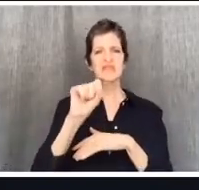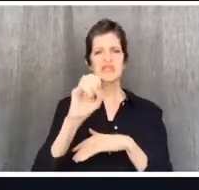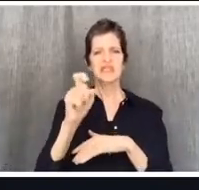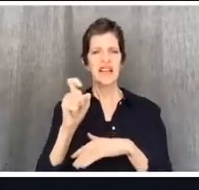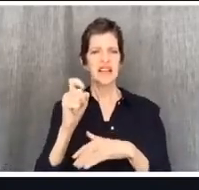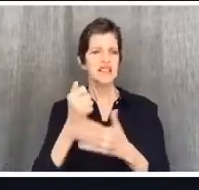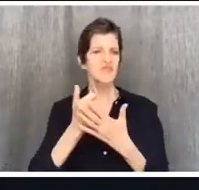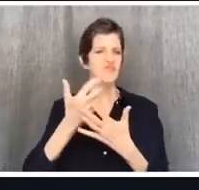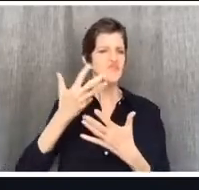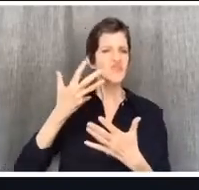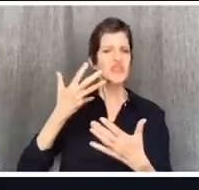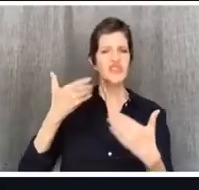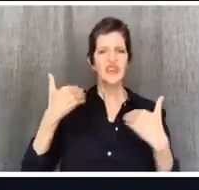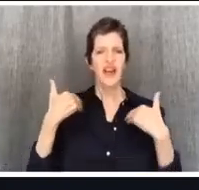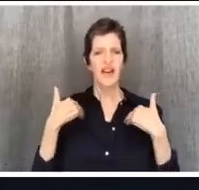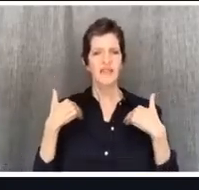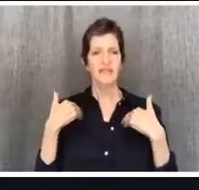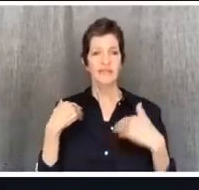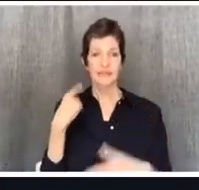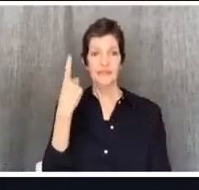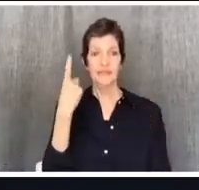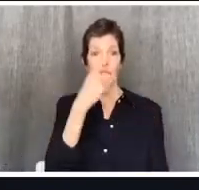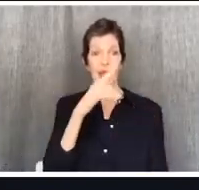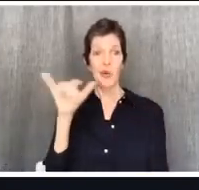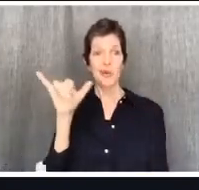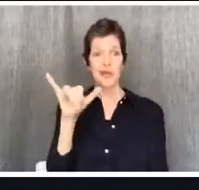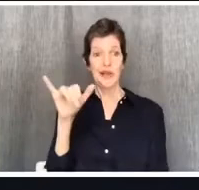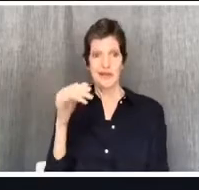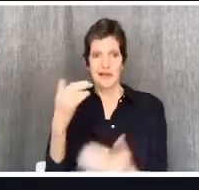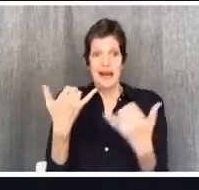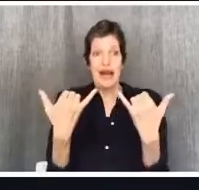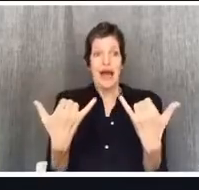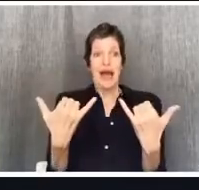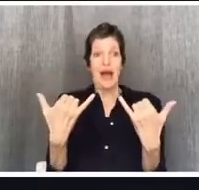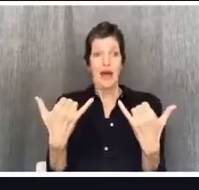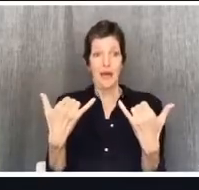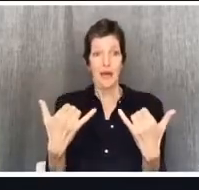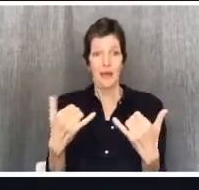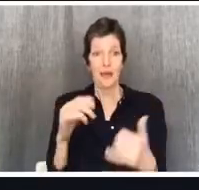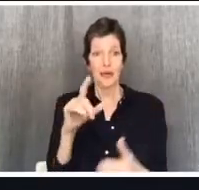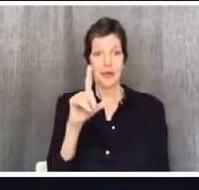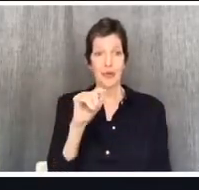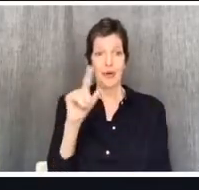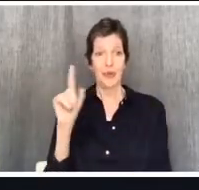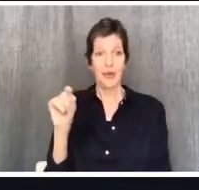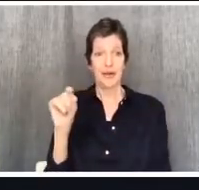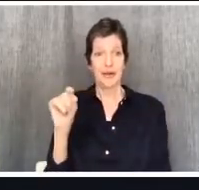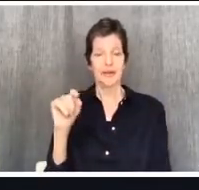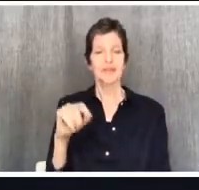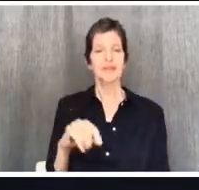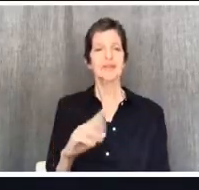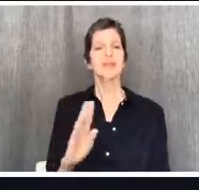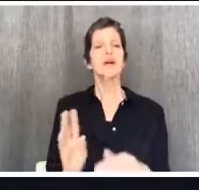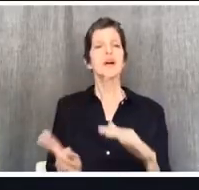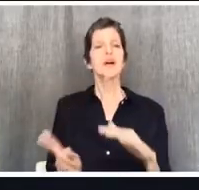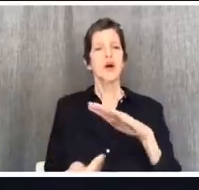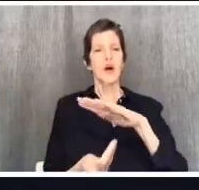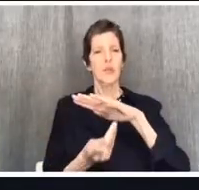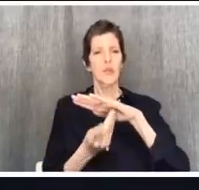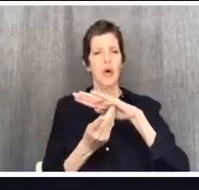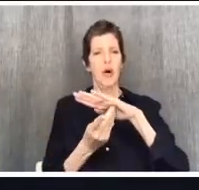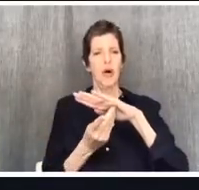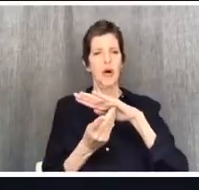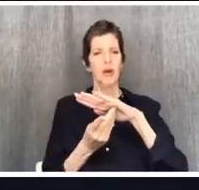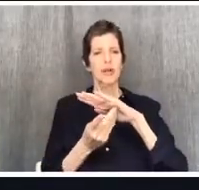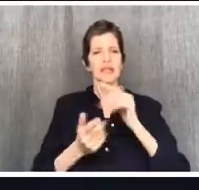It looked a lot like our context today. And when we read about Paul's life, when we read about Paul's life in the letter of Acts, we see that he goes into Corinth